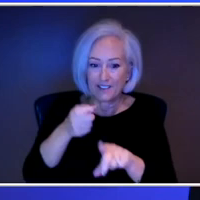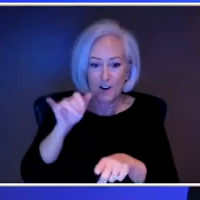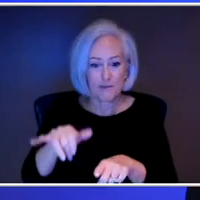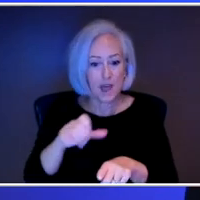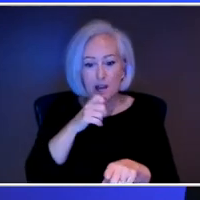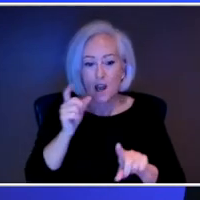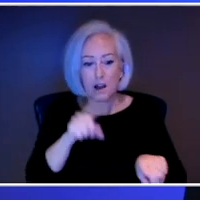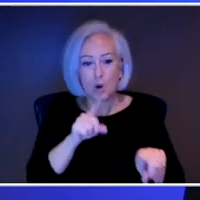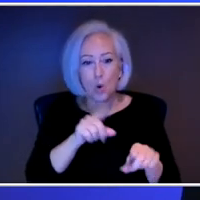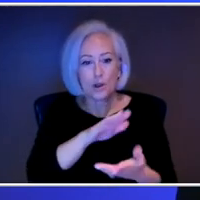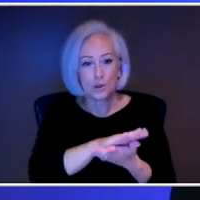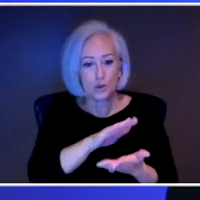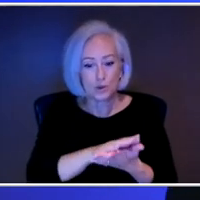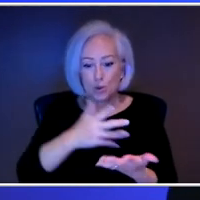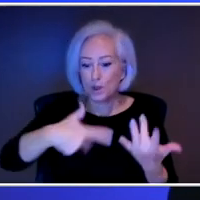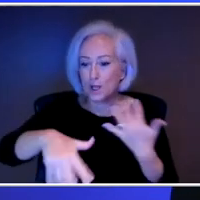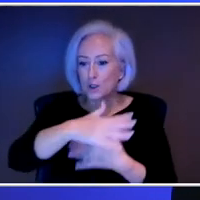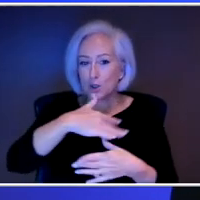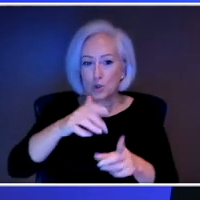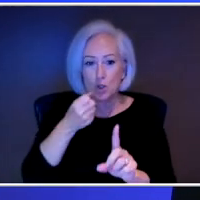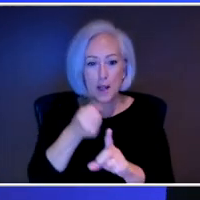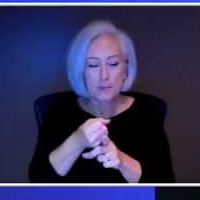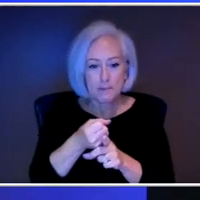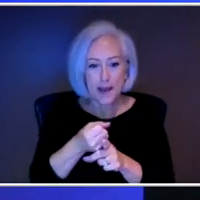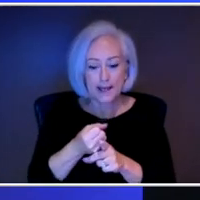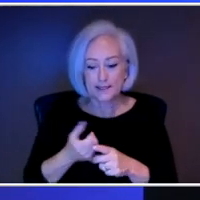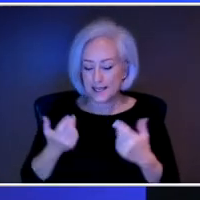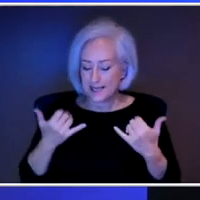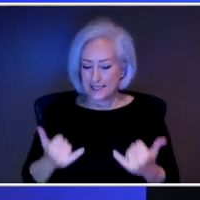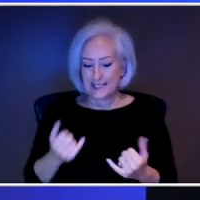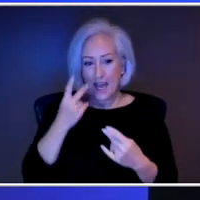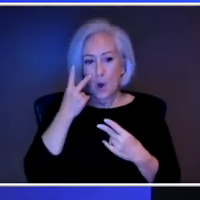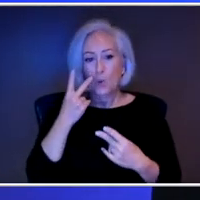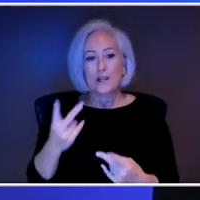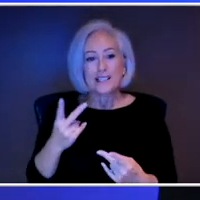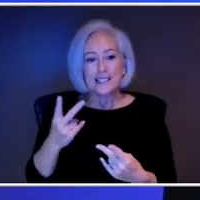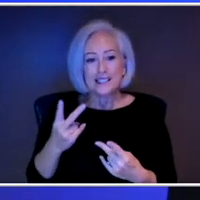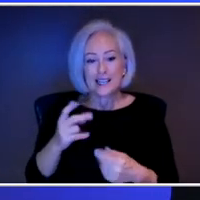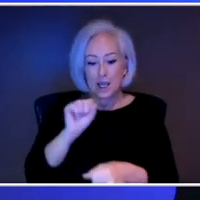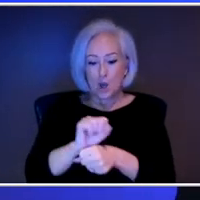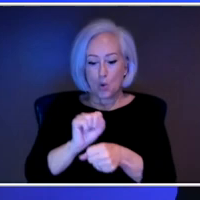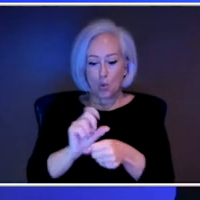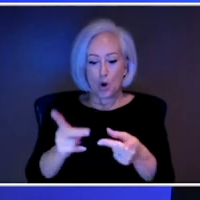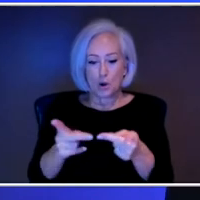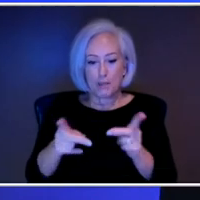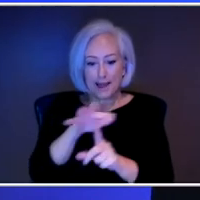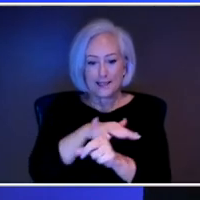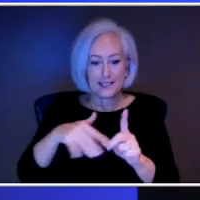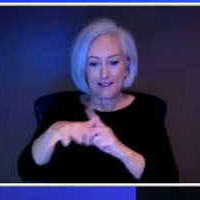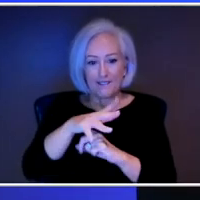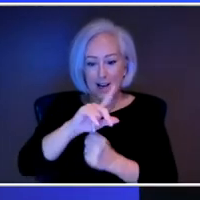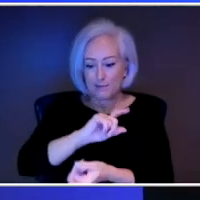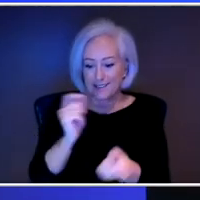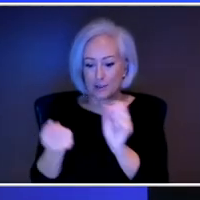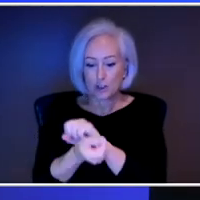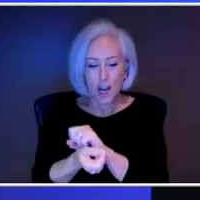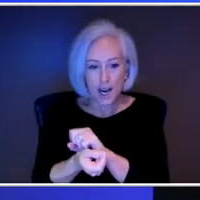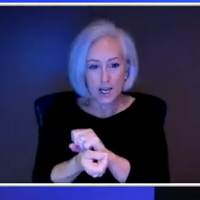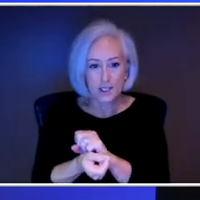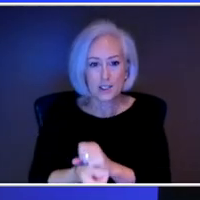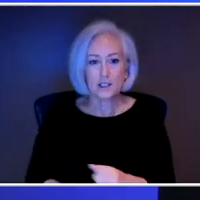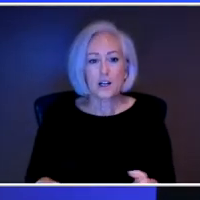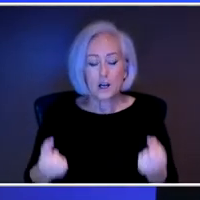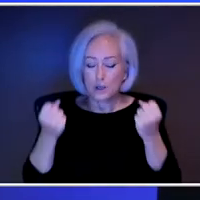And we're also seeing, you know, the shift in workplace environments where so much so many things have transitioned